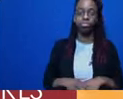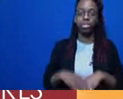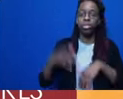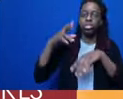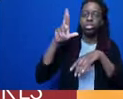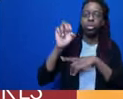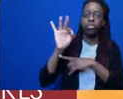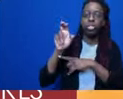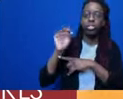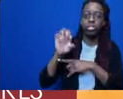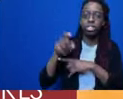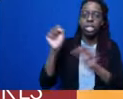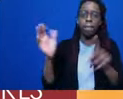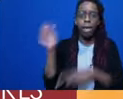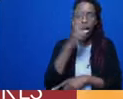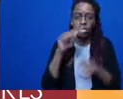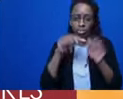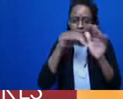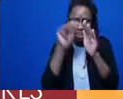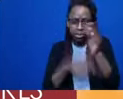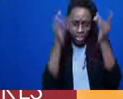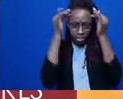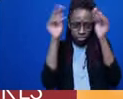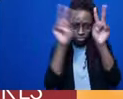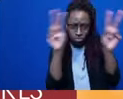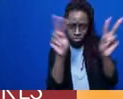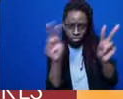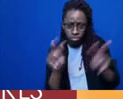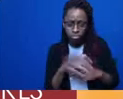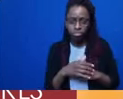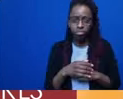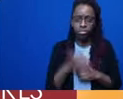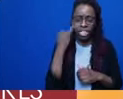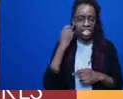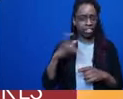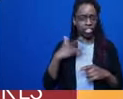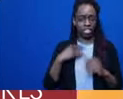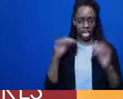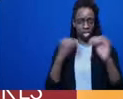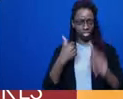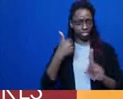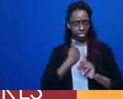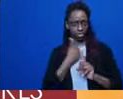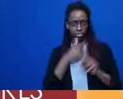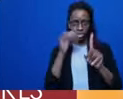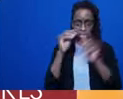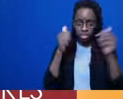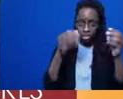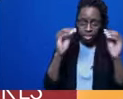educated yourself as a facilitator, way to be able to go and read yourself to get more up to speed so you feel more comfortable.